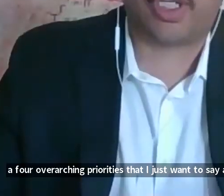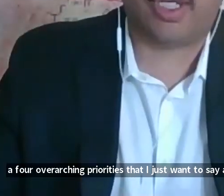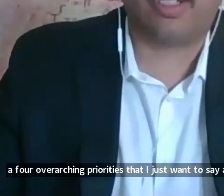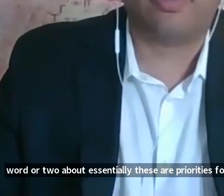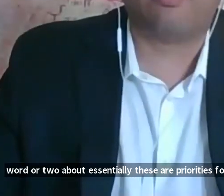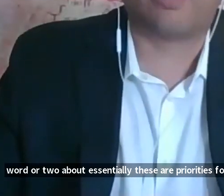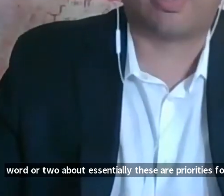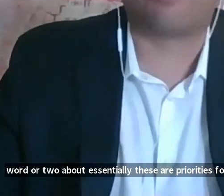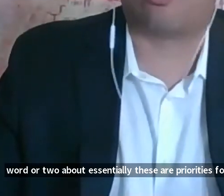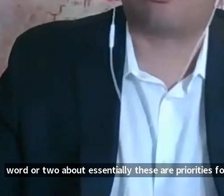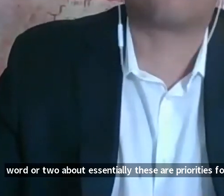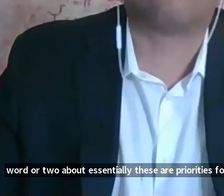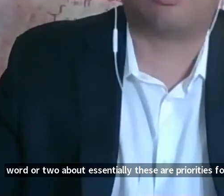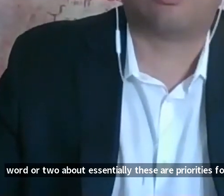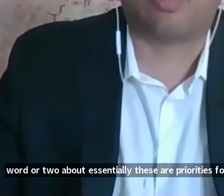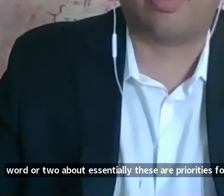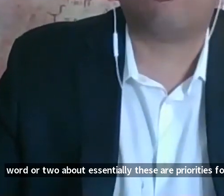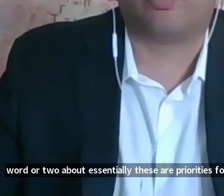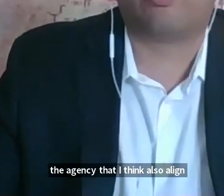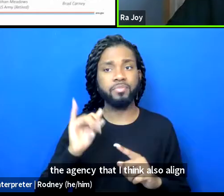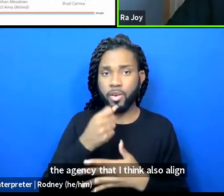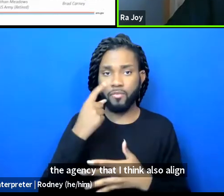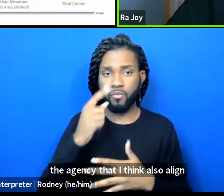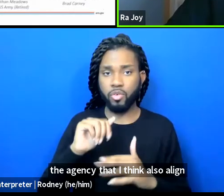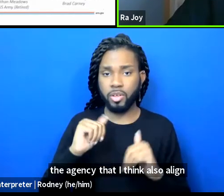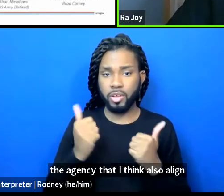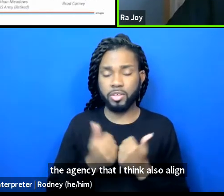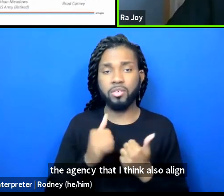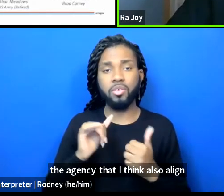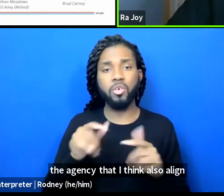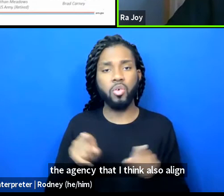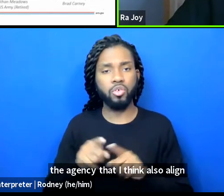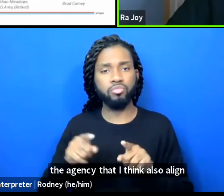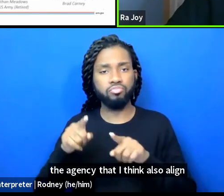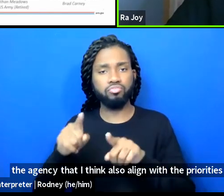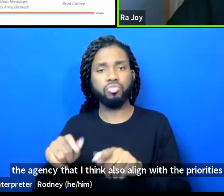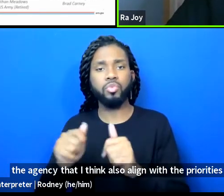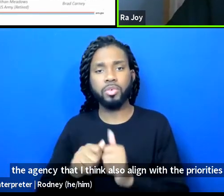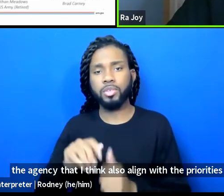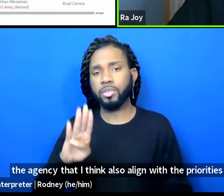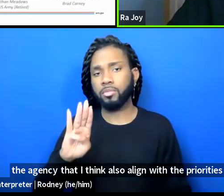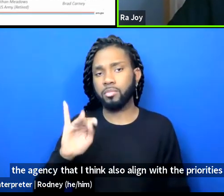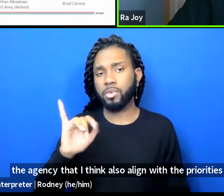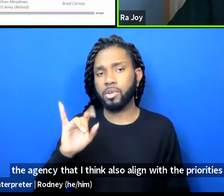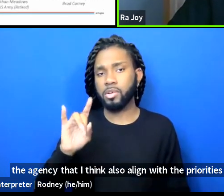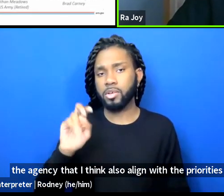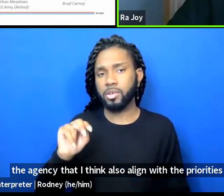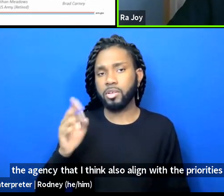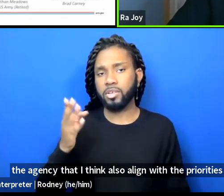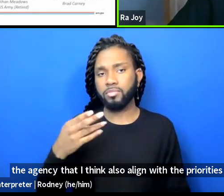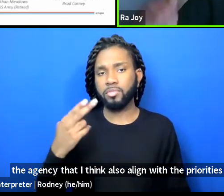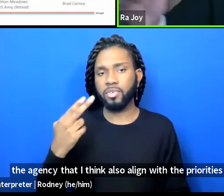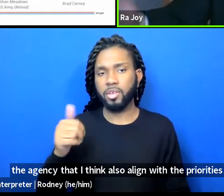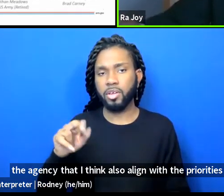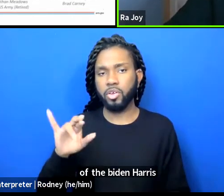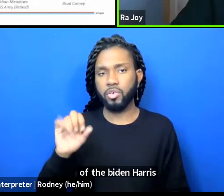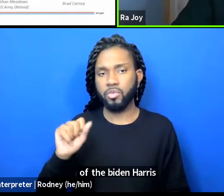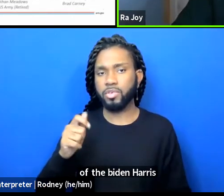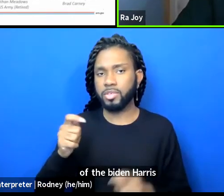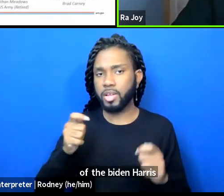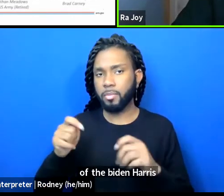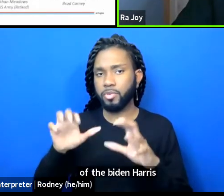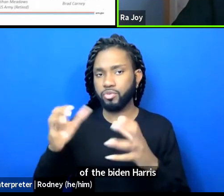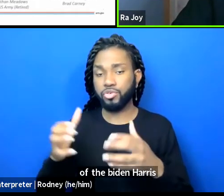agency that I think also align with the priorities of the Biden-Harris administration. There are four